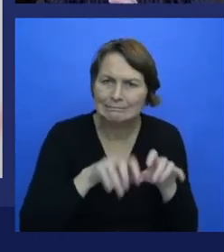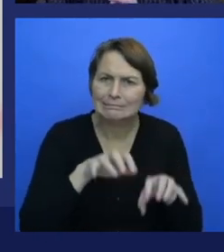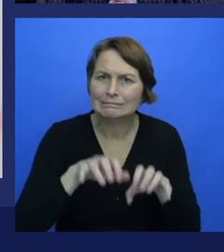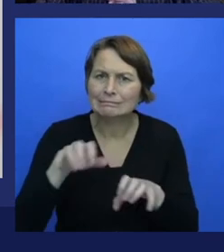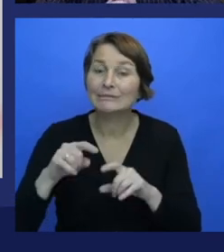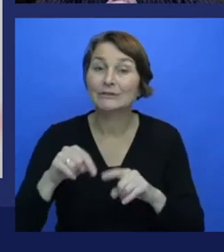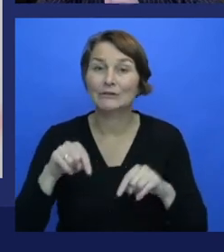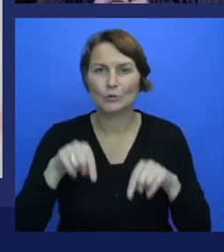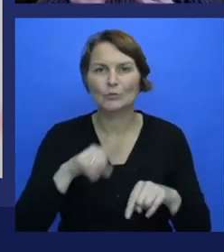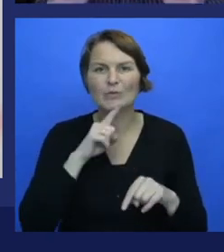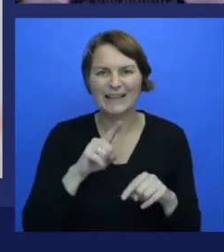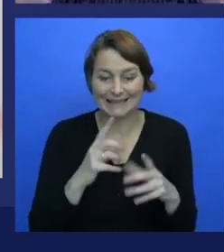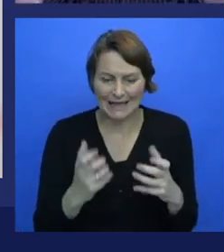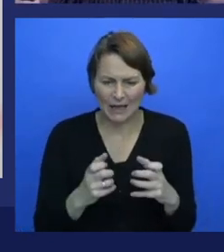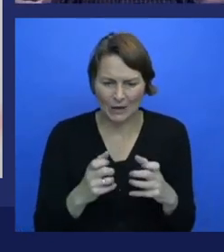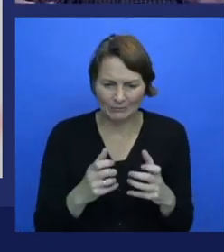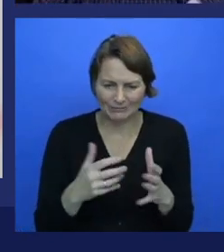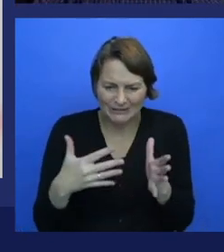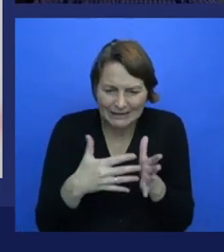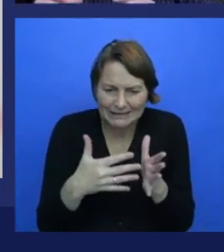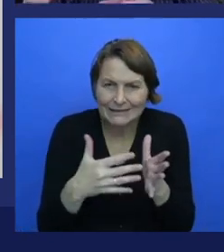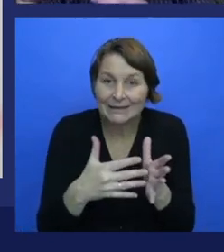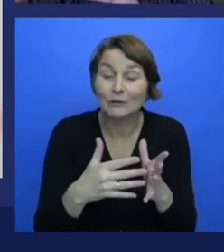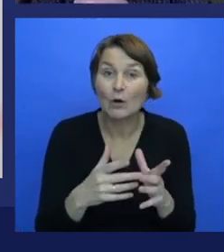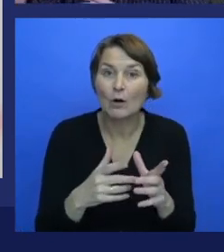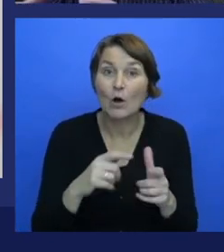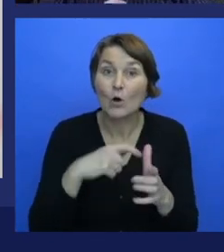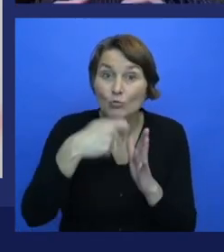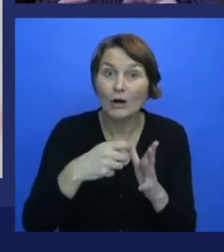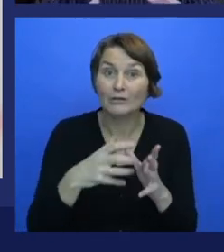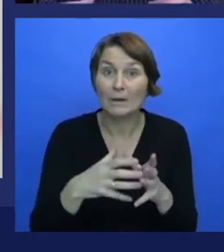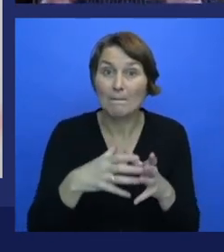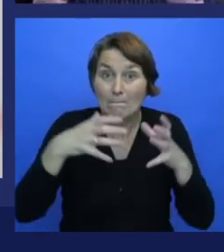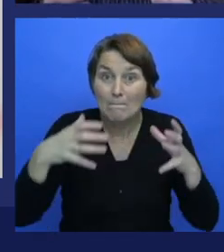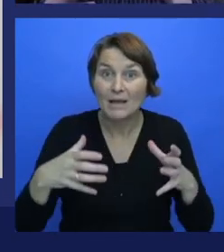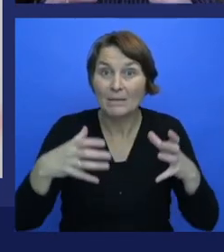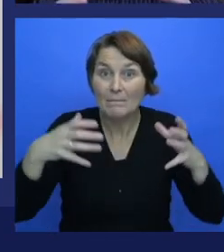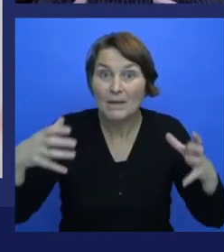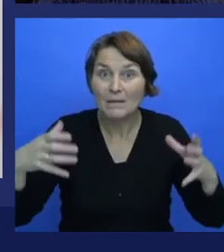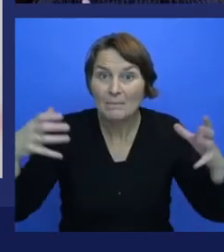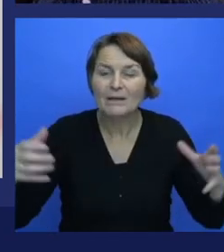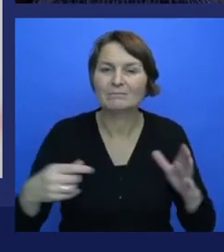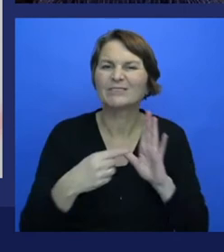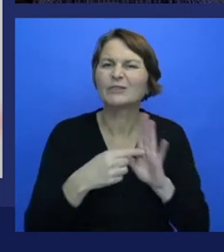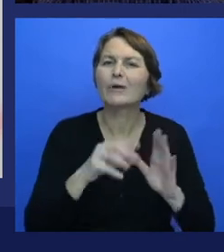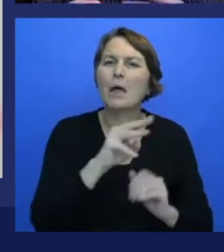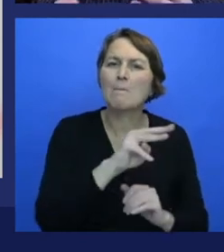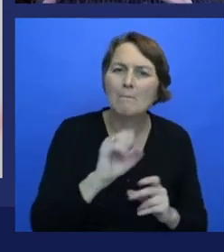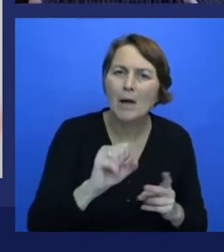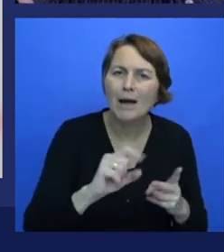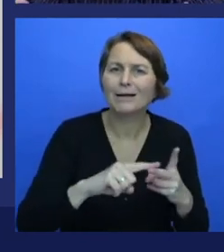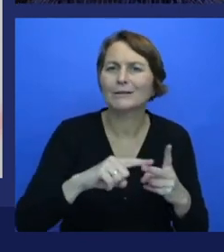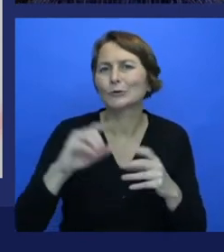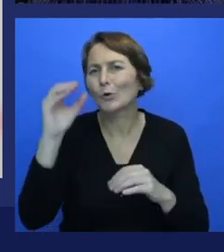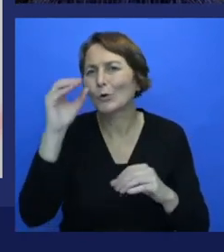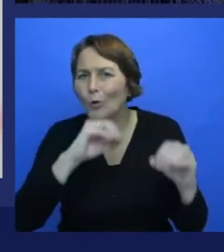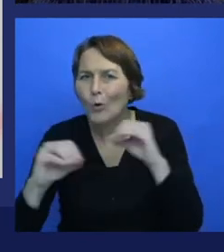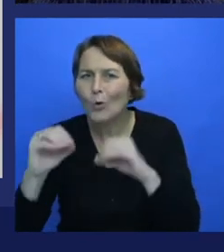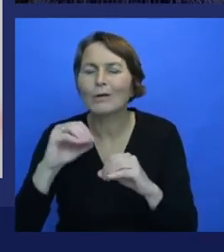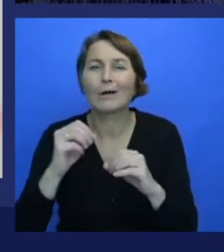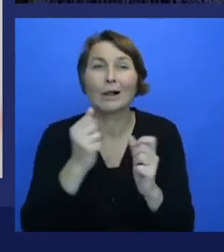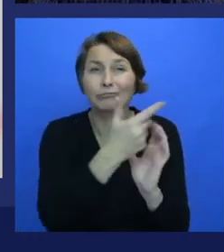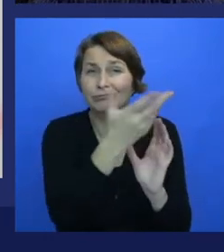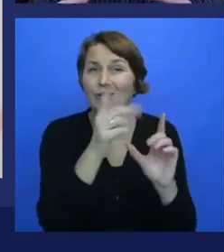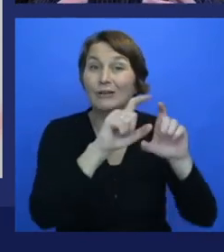engineering with those now. We're doing bigger and bigger projects, organizations like Microsoft and Google and so forth, providing us tools so that we, as engineers,